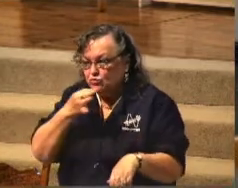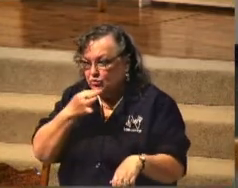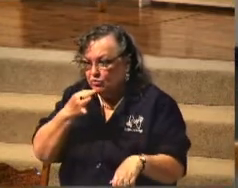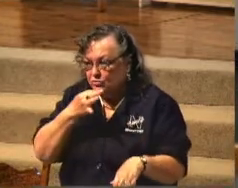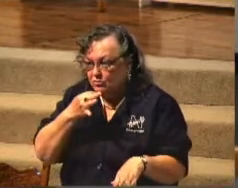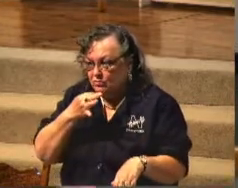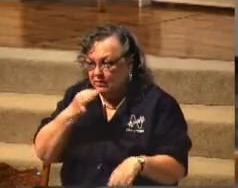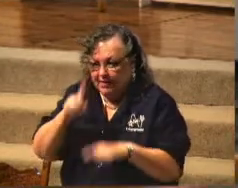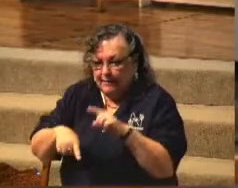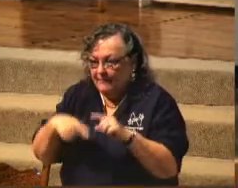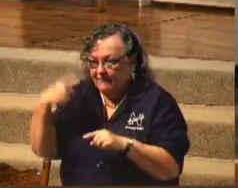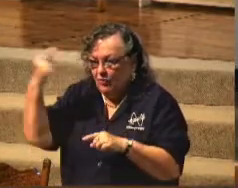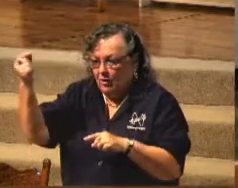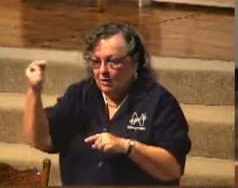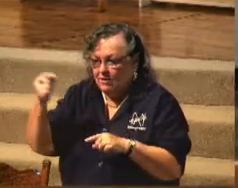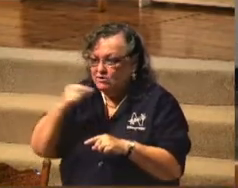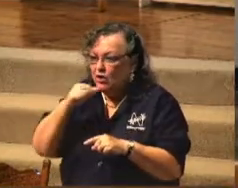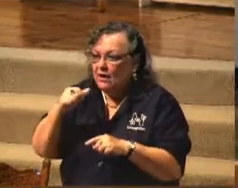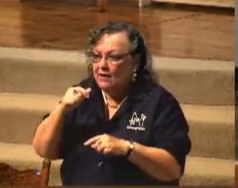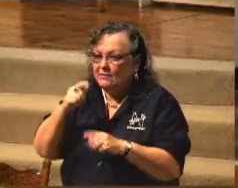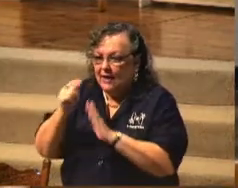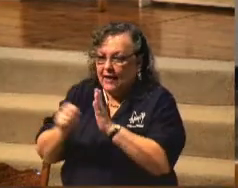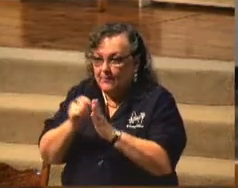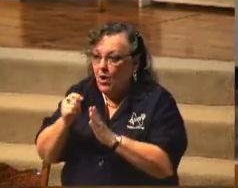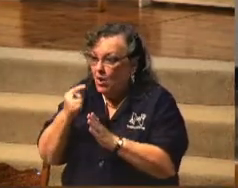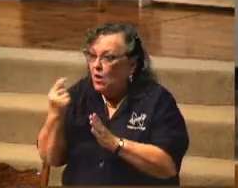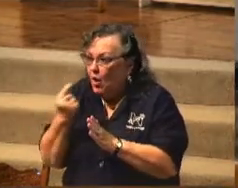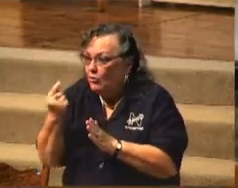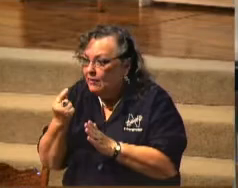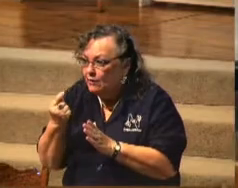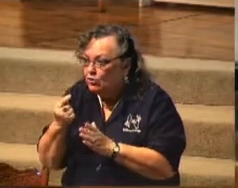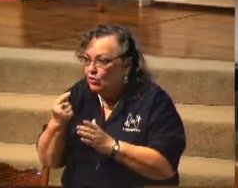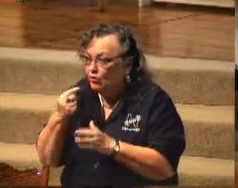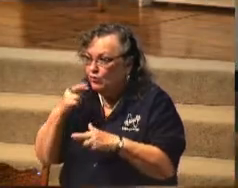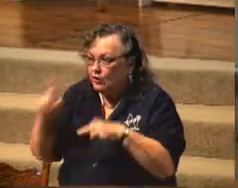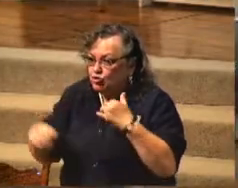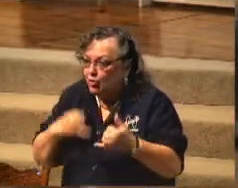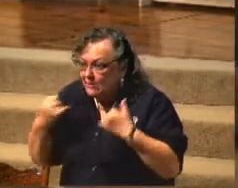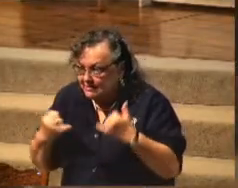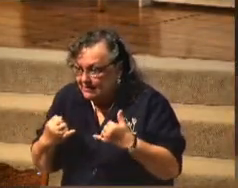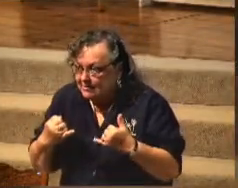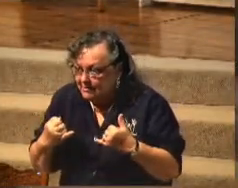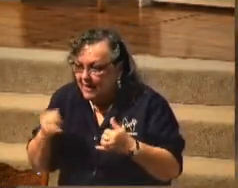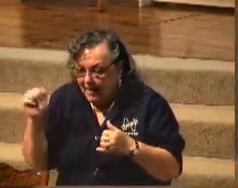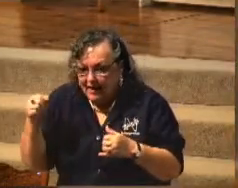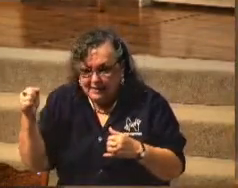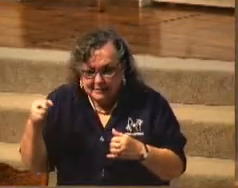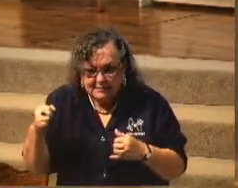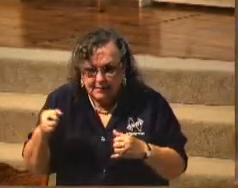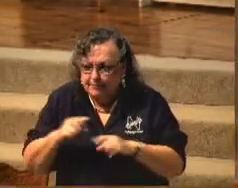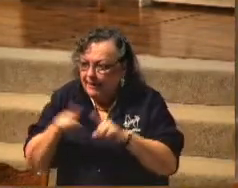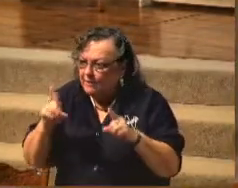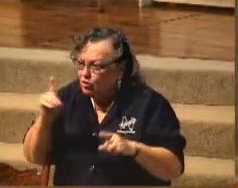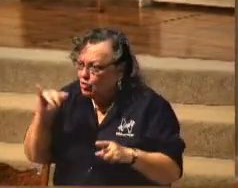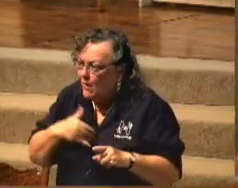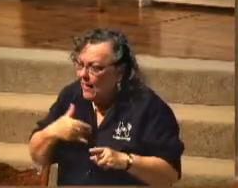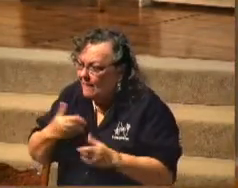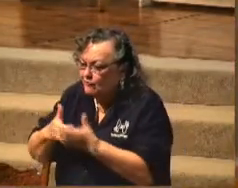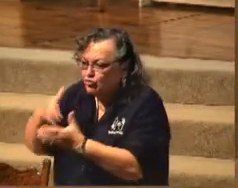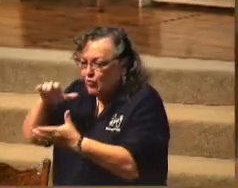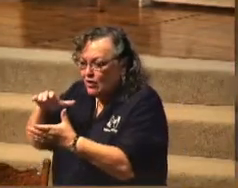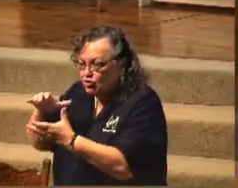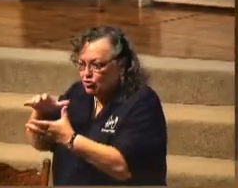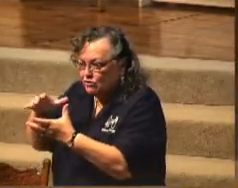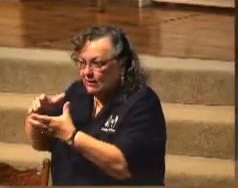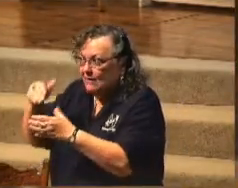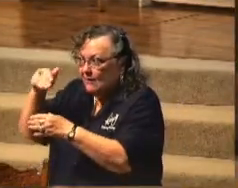And that's not just a time rejoicing. Do you have treasures laid up? Well, when I turn 18 and I get